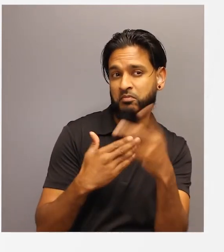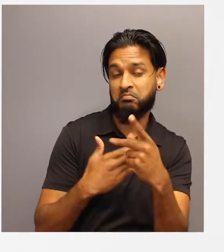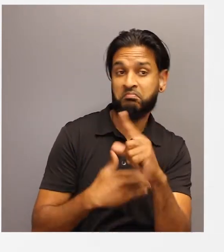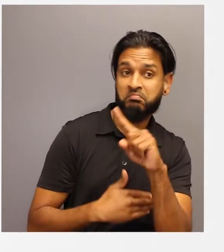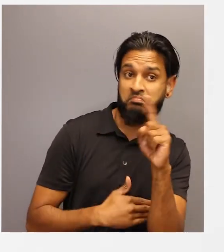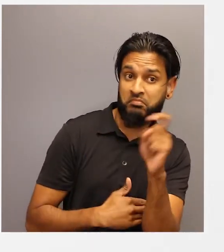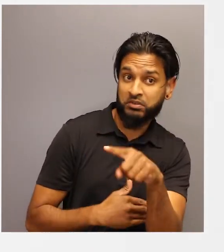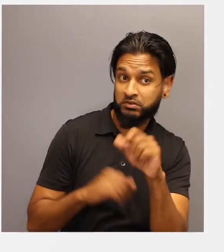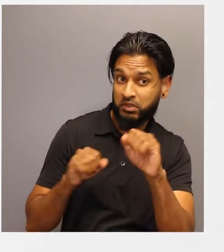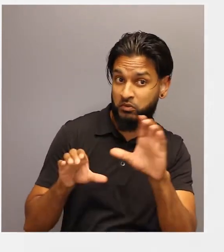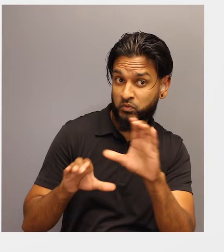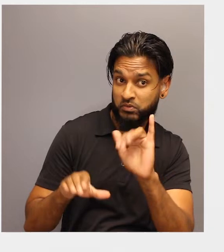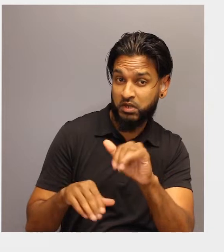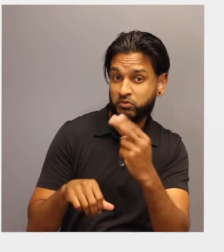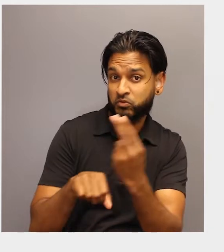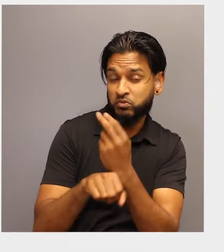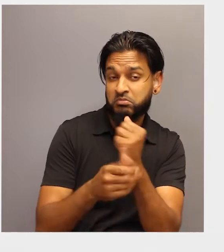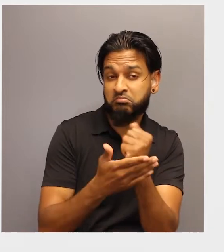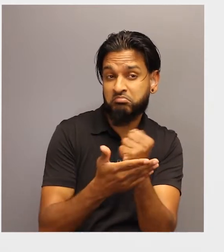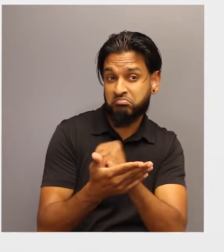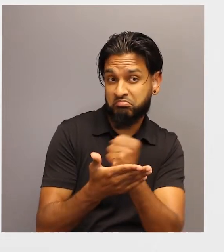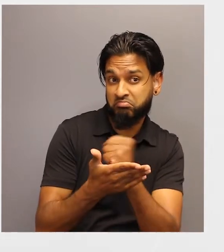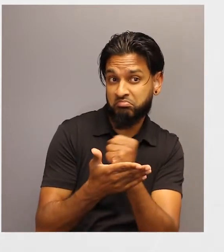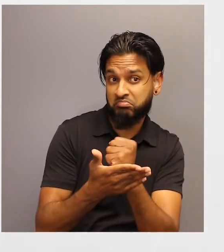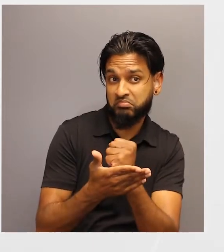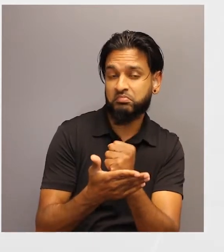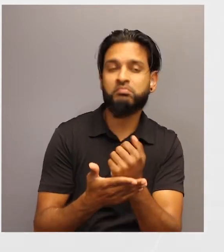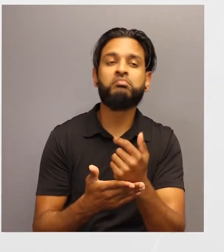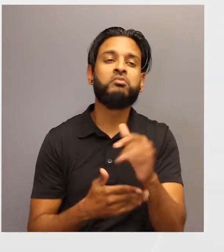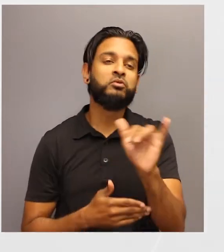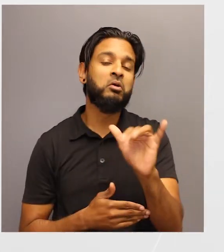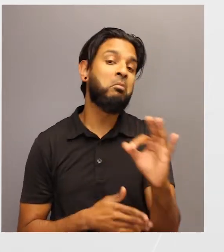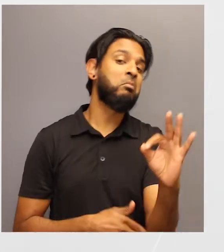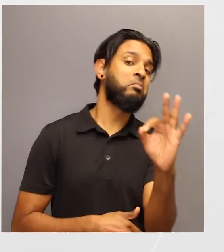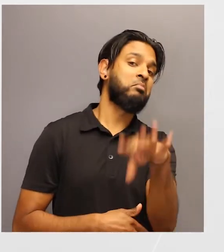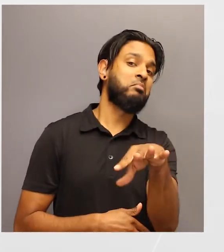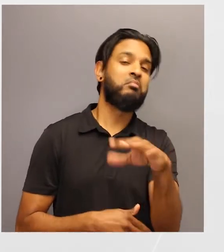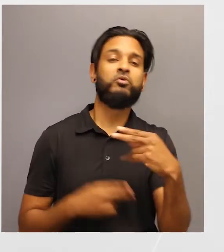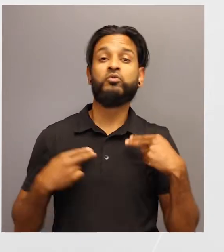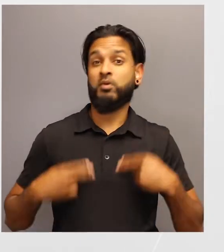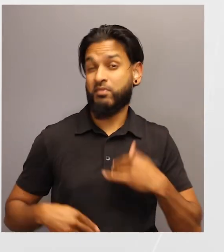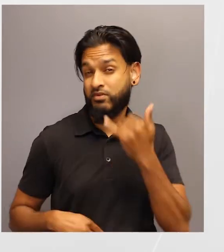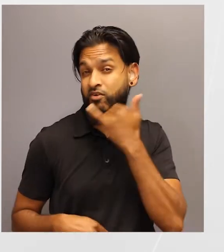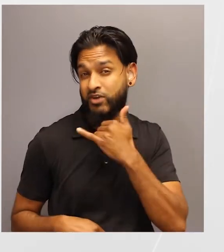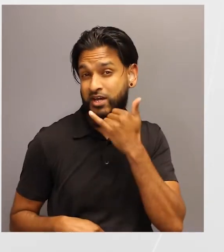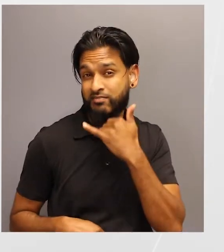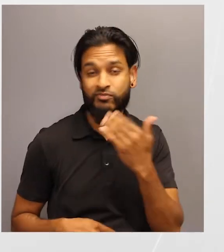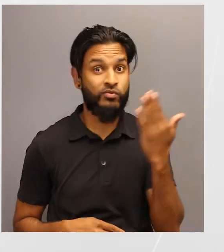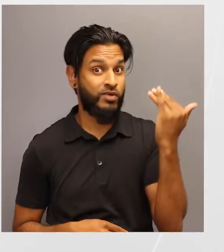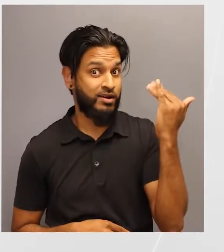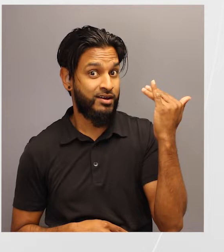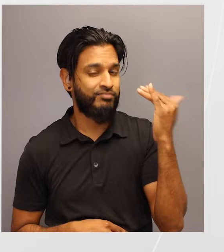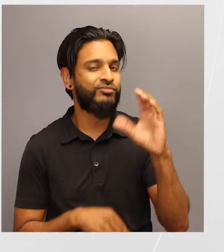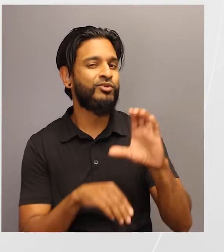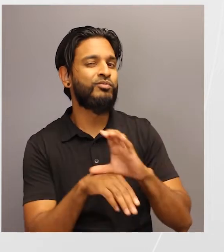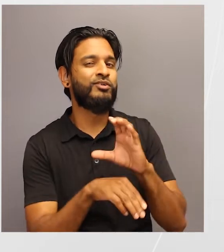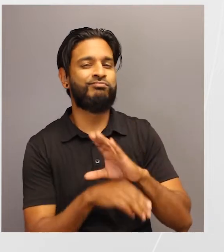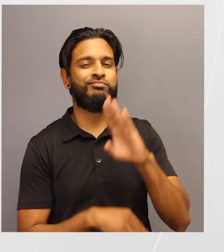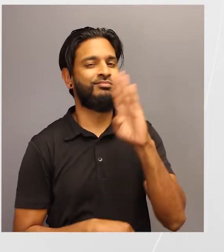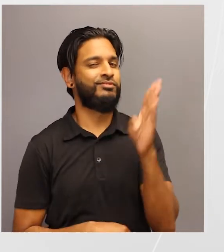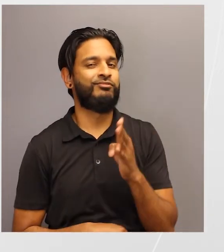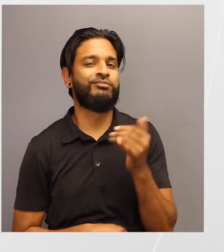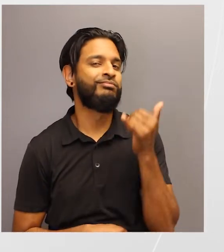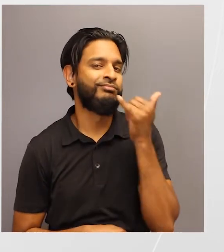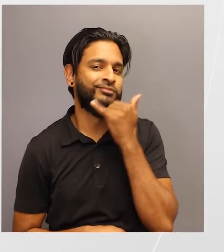do that with a joystick. Human error is another clue that you can give your students. Computers don't make mistakes. Another